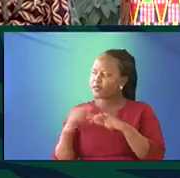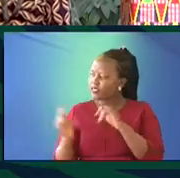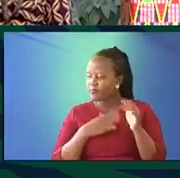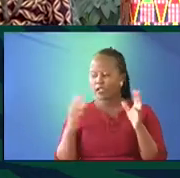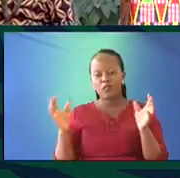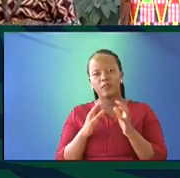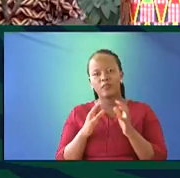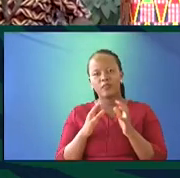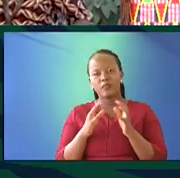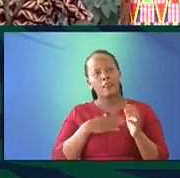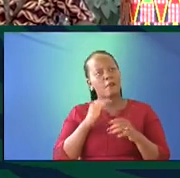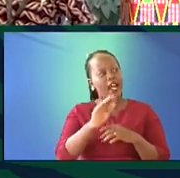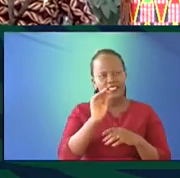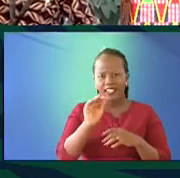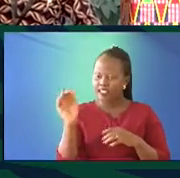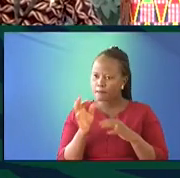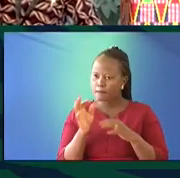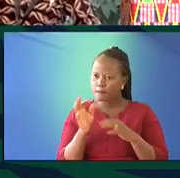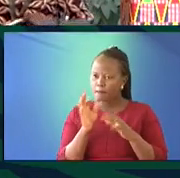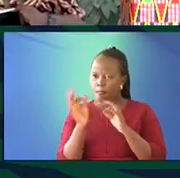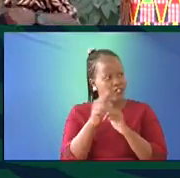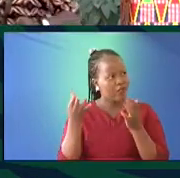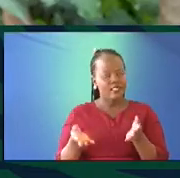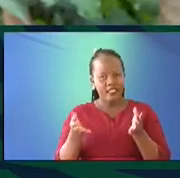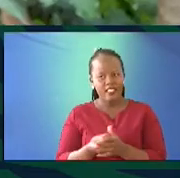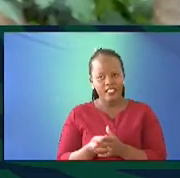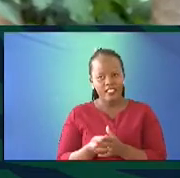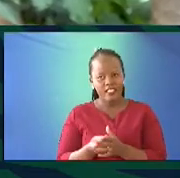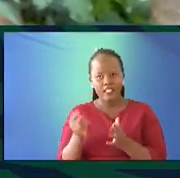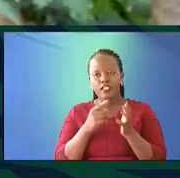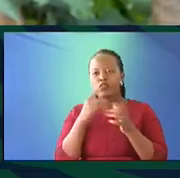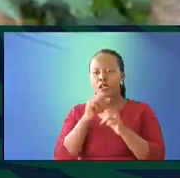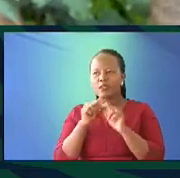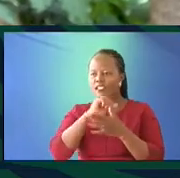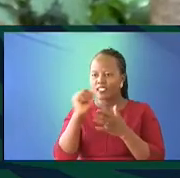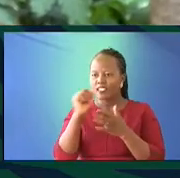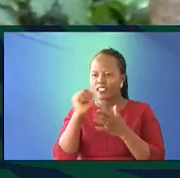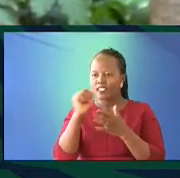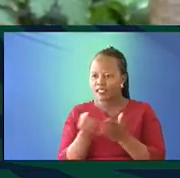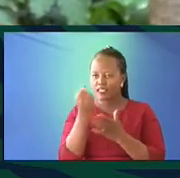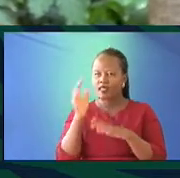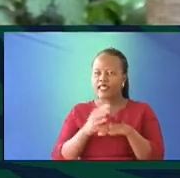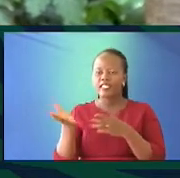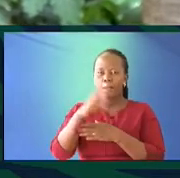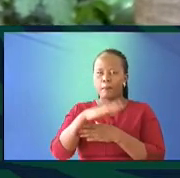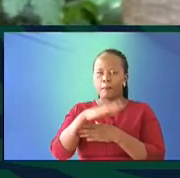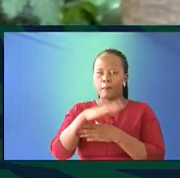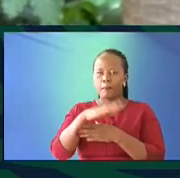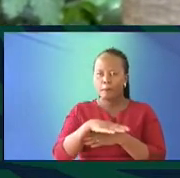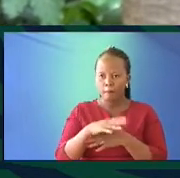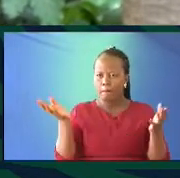I just thought I'd ask all of you, if you are here, and we are going to be talking about reclaiming narratives, as you've heard, I'm a narrative